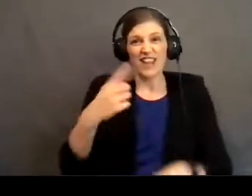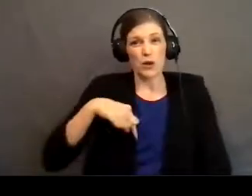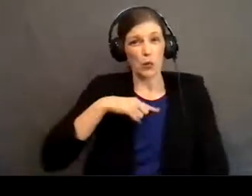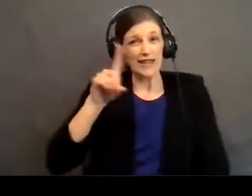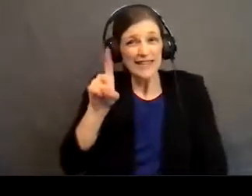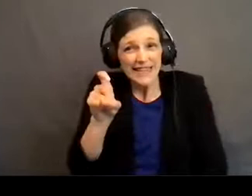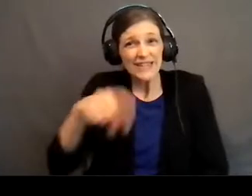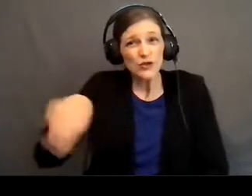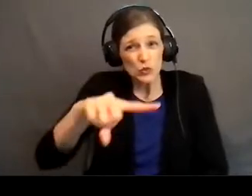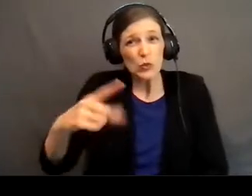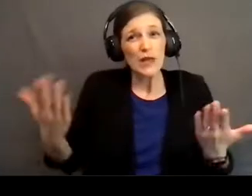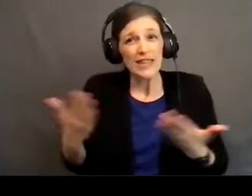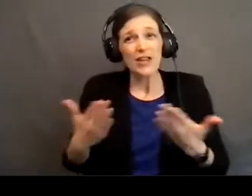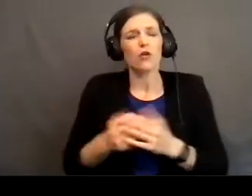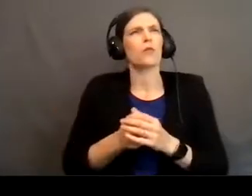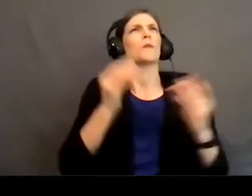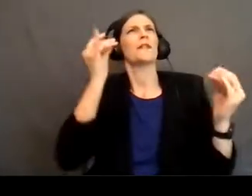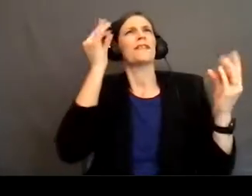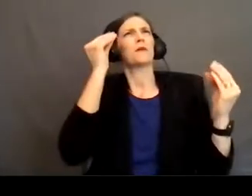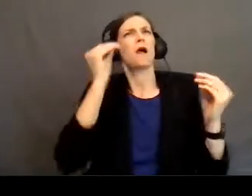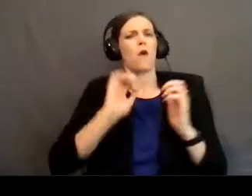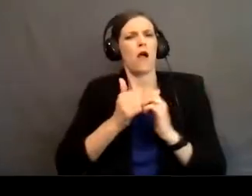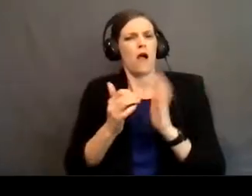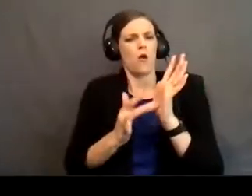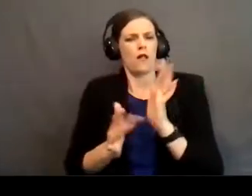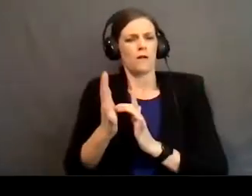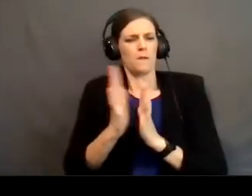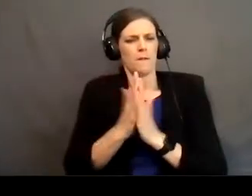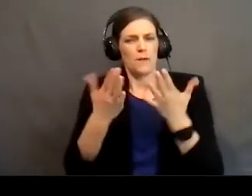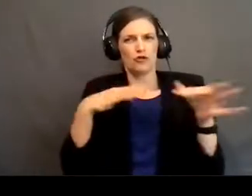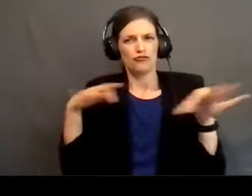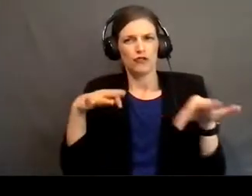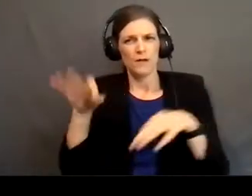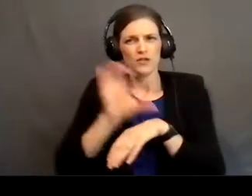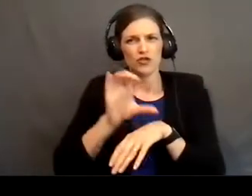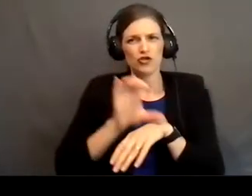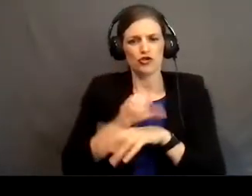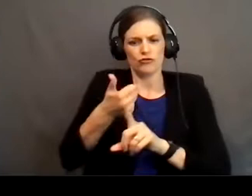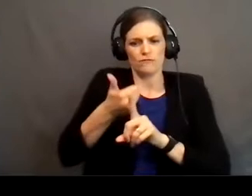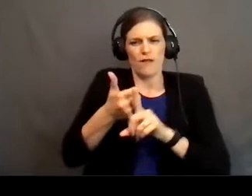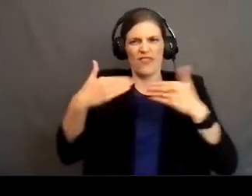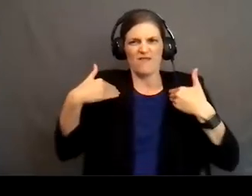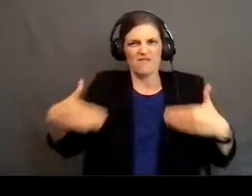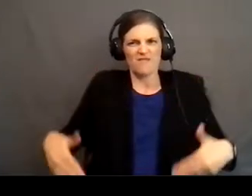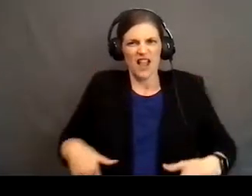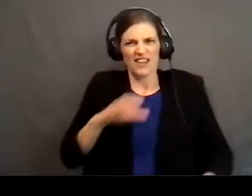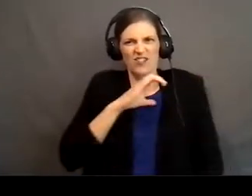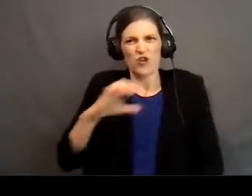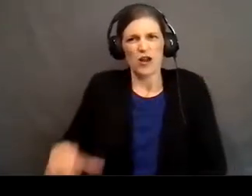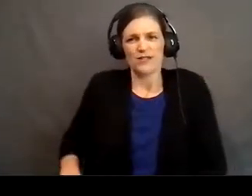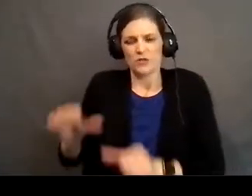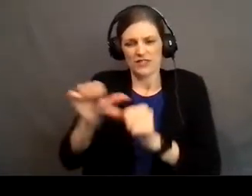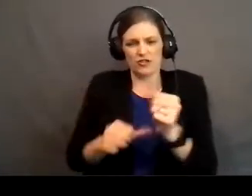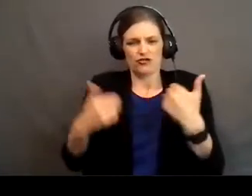When we think about how the Bible describes the church as the body of Christ, we each have our own